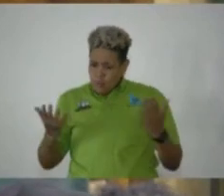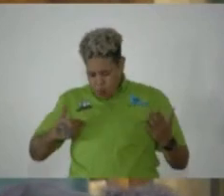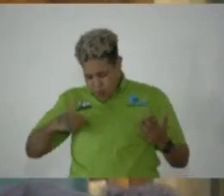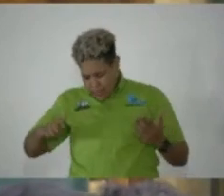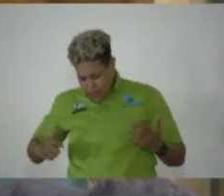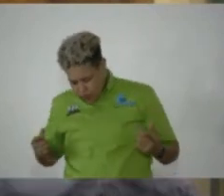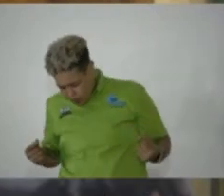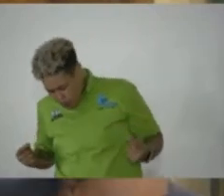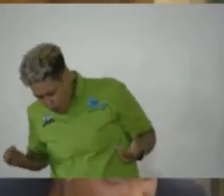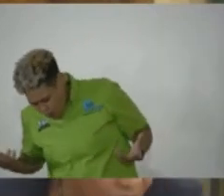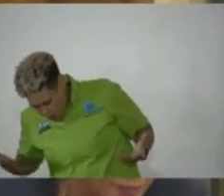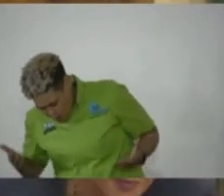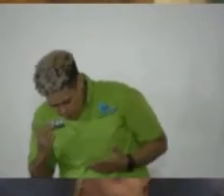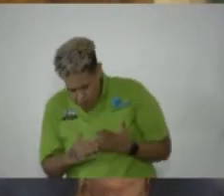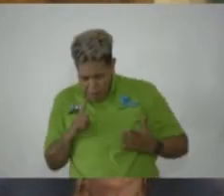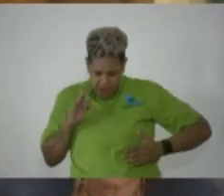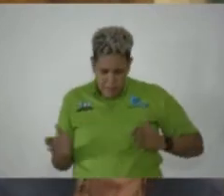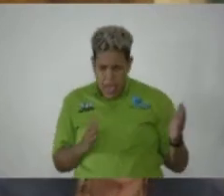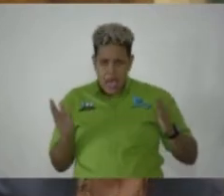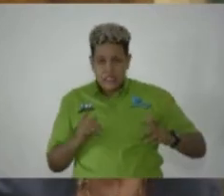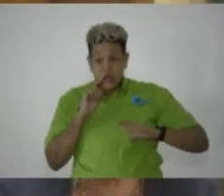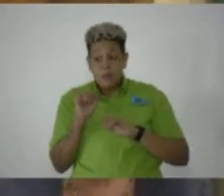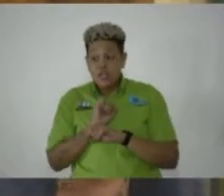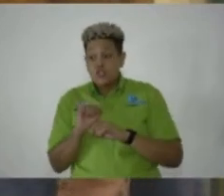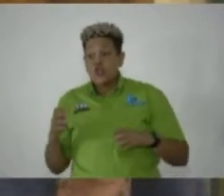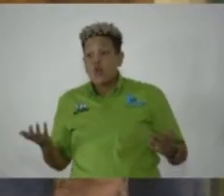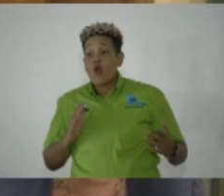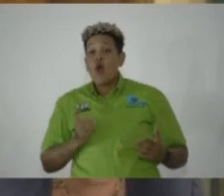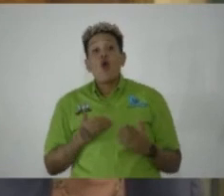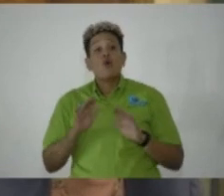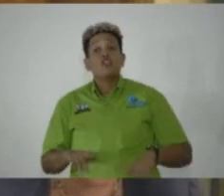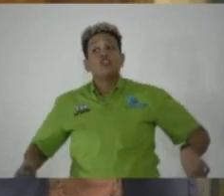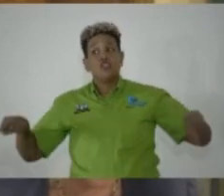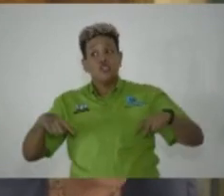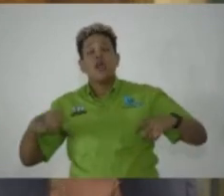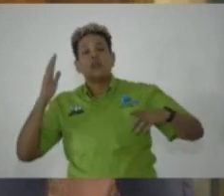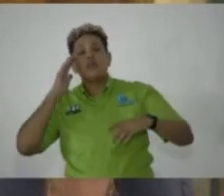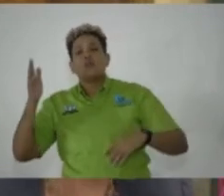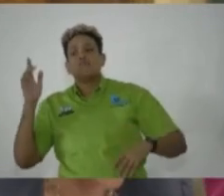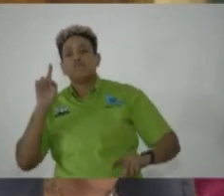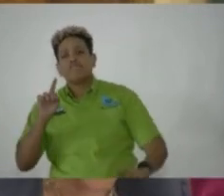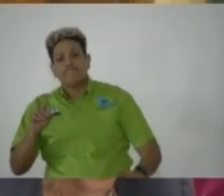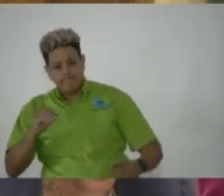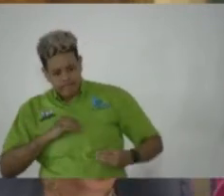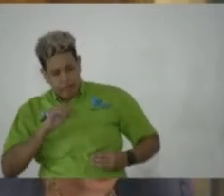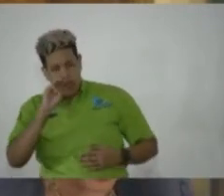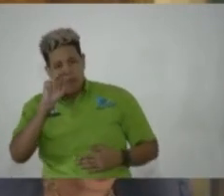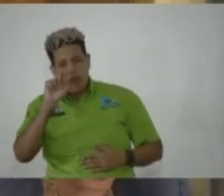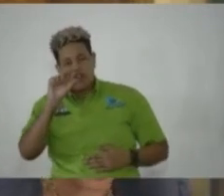to do, or what are some of the plans to ensure that our children would come to accept Marcus